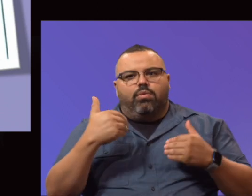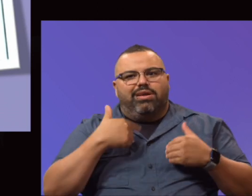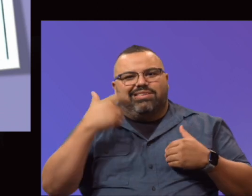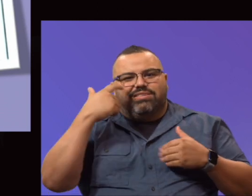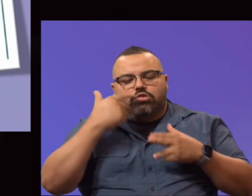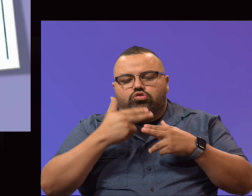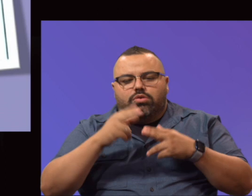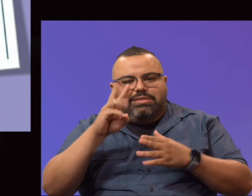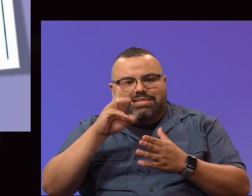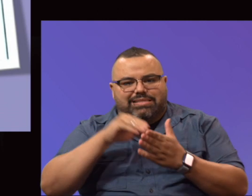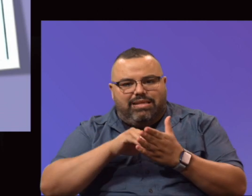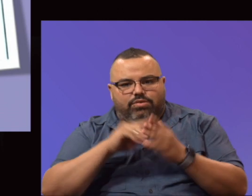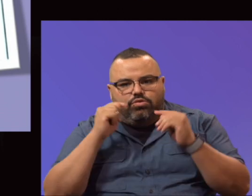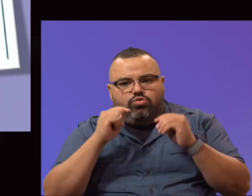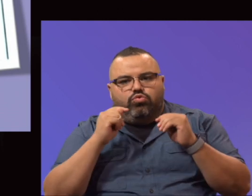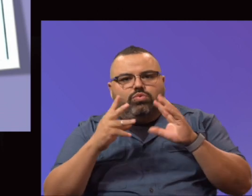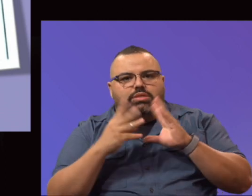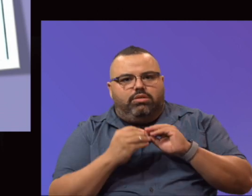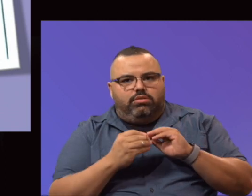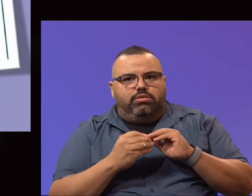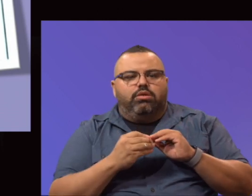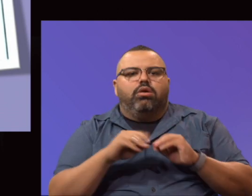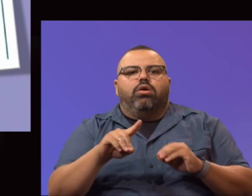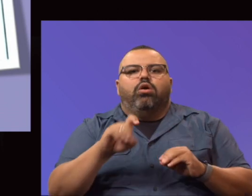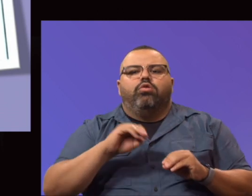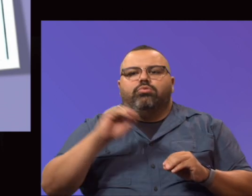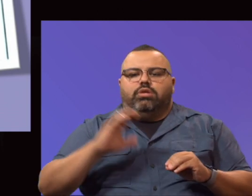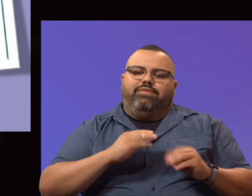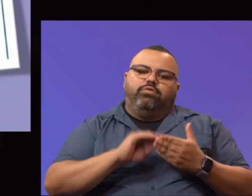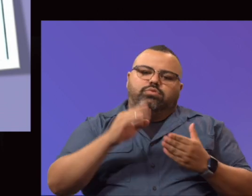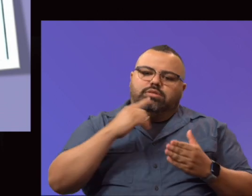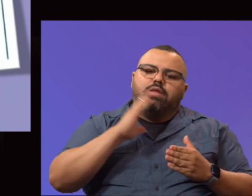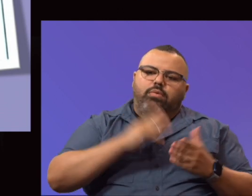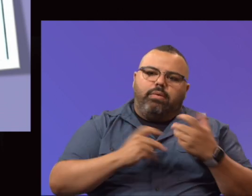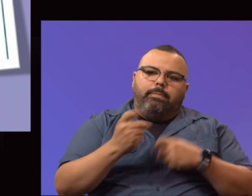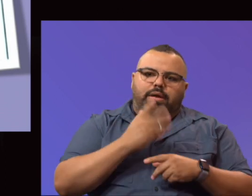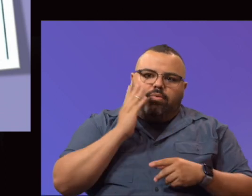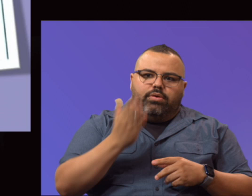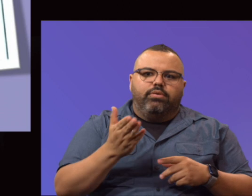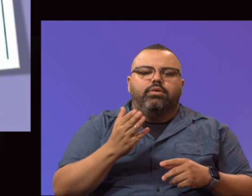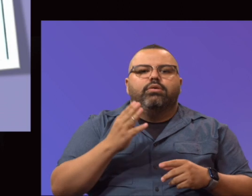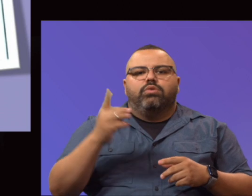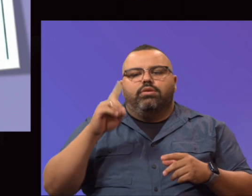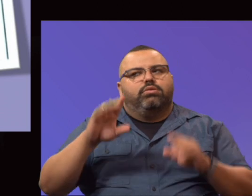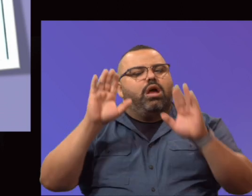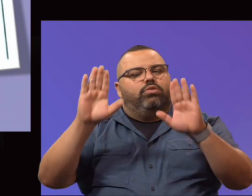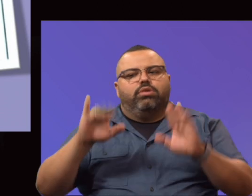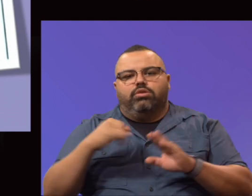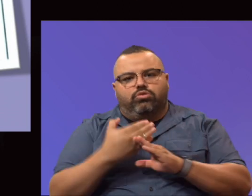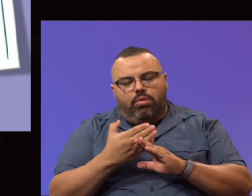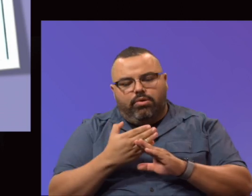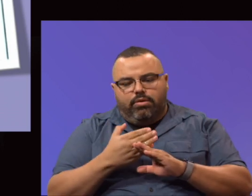just short of 6,000 tutoring sessions. A hundred percent of our students say they will return. And so this was an outstanding job